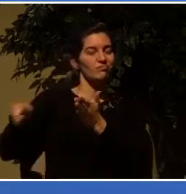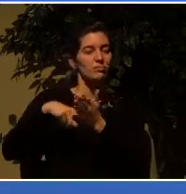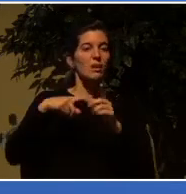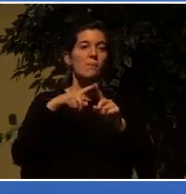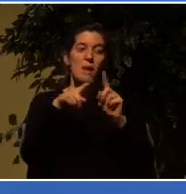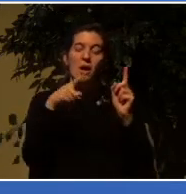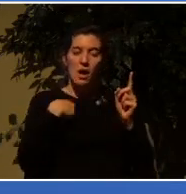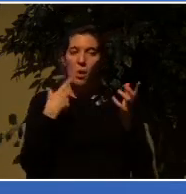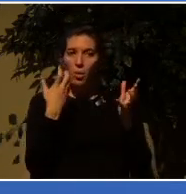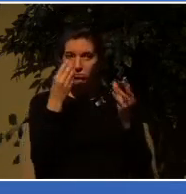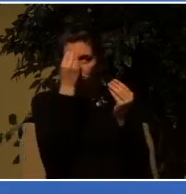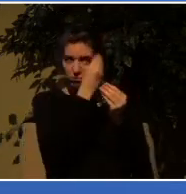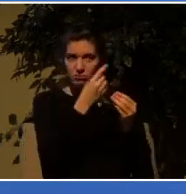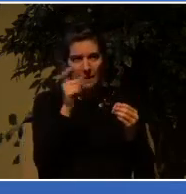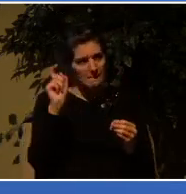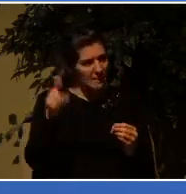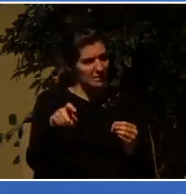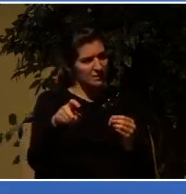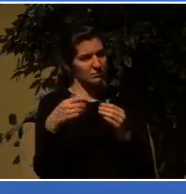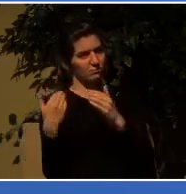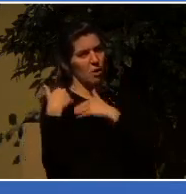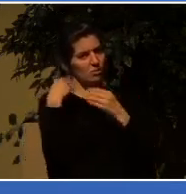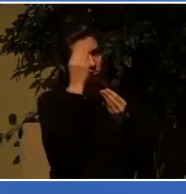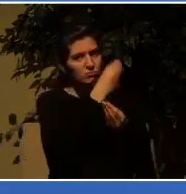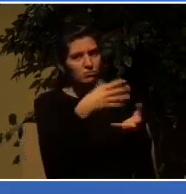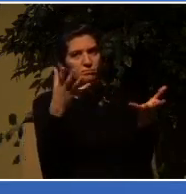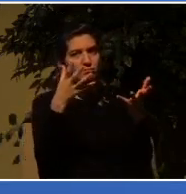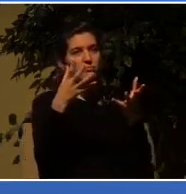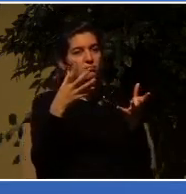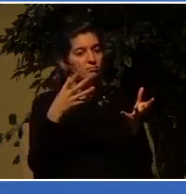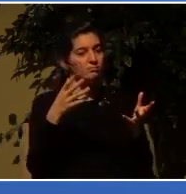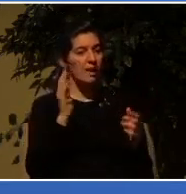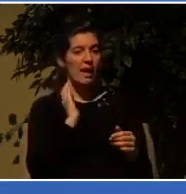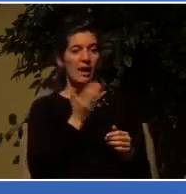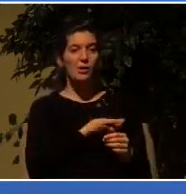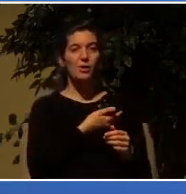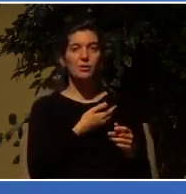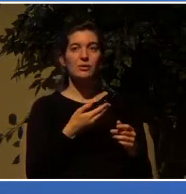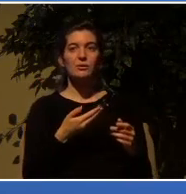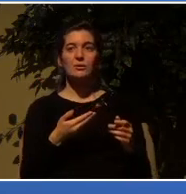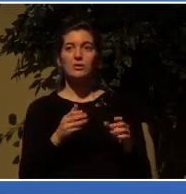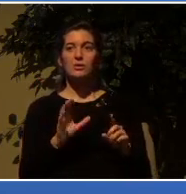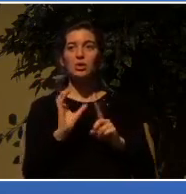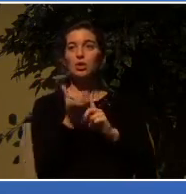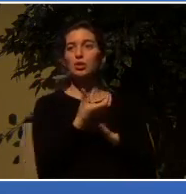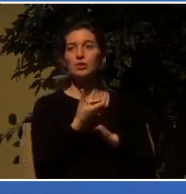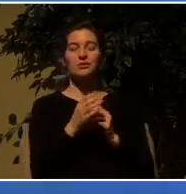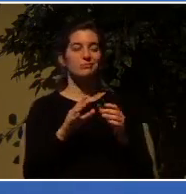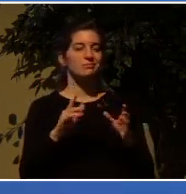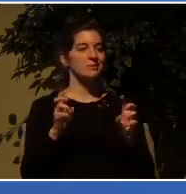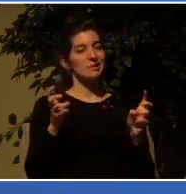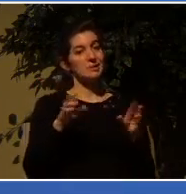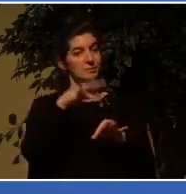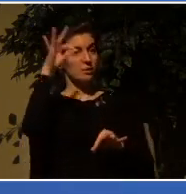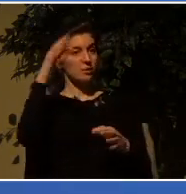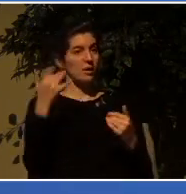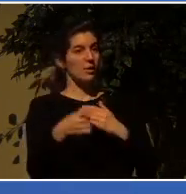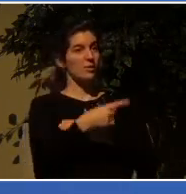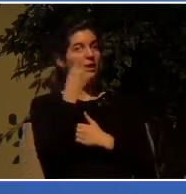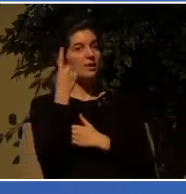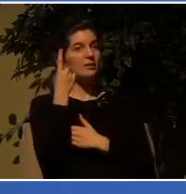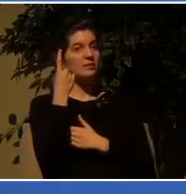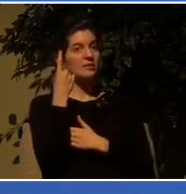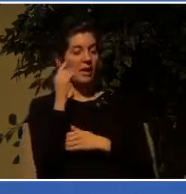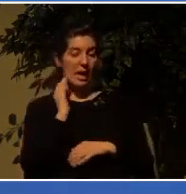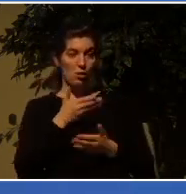age, the rights that you and I have exercised in our society by virtue of